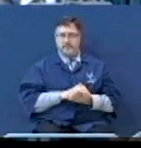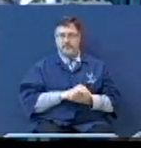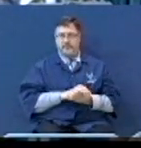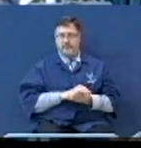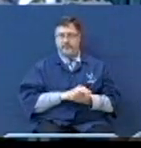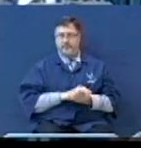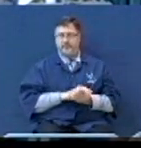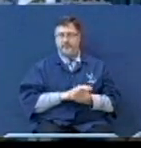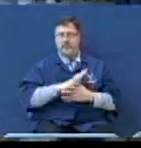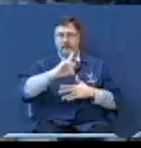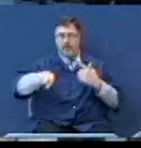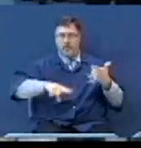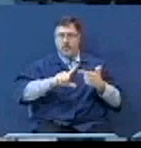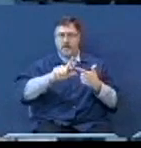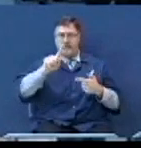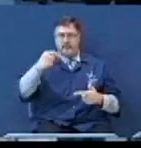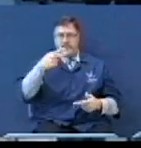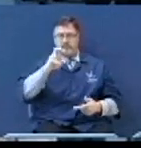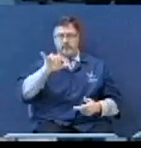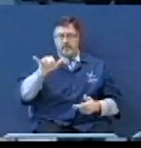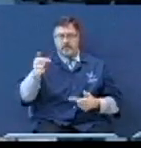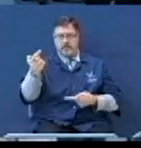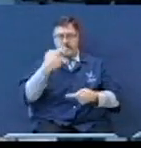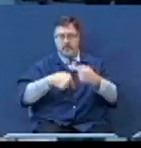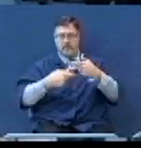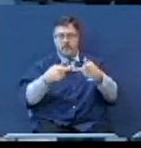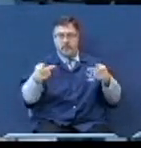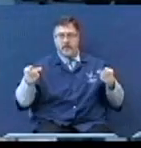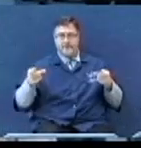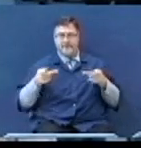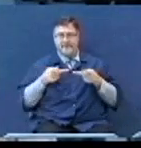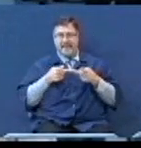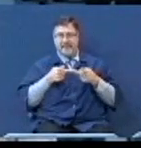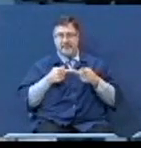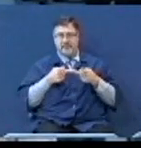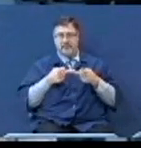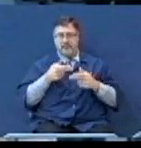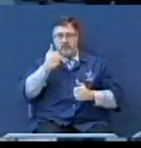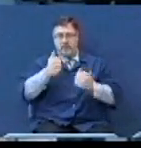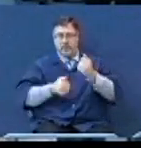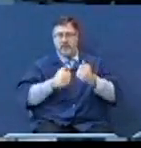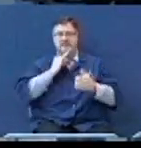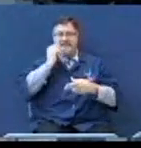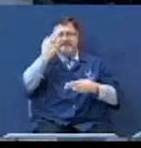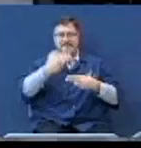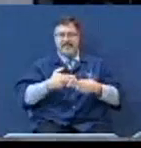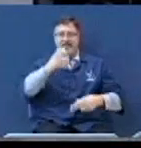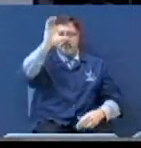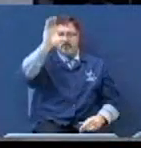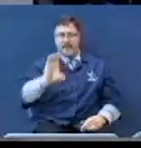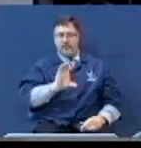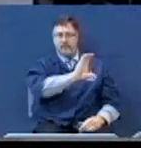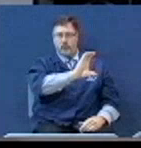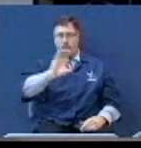And when they were come to the place which is called Calvary,